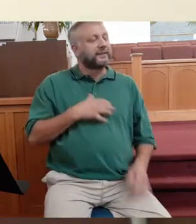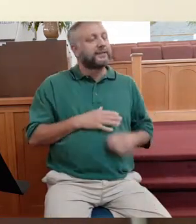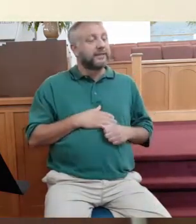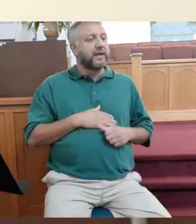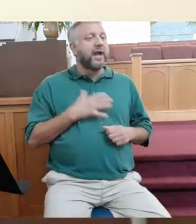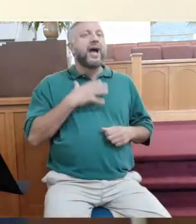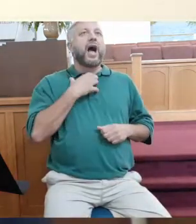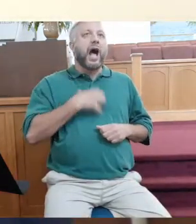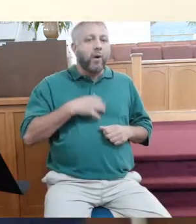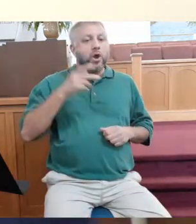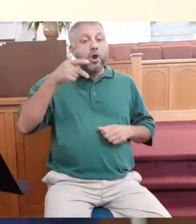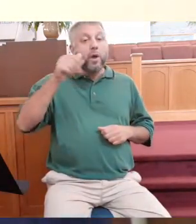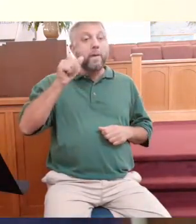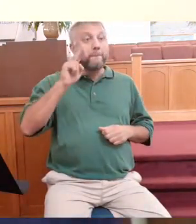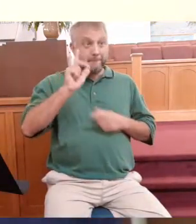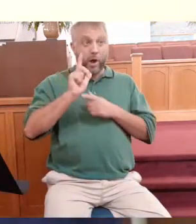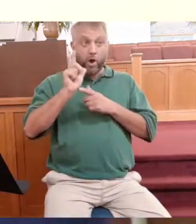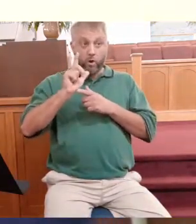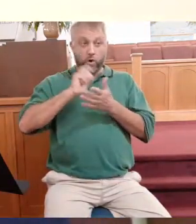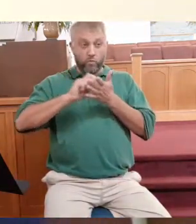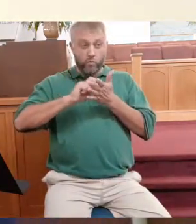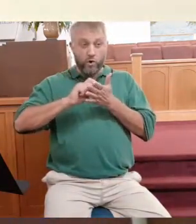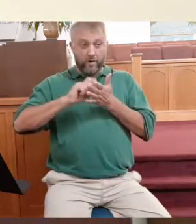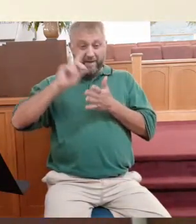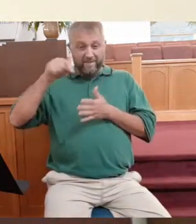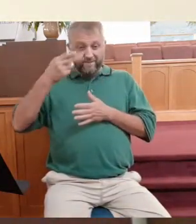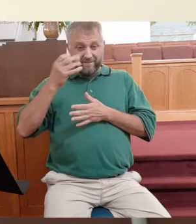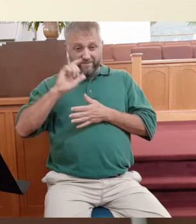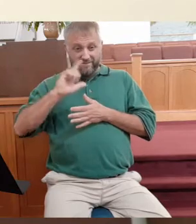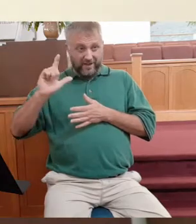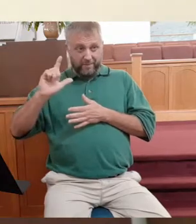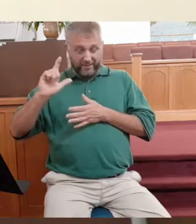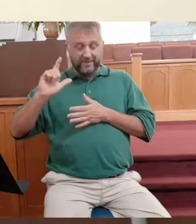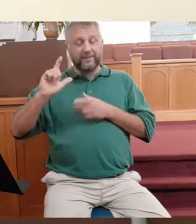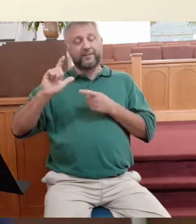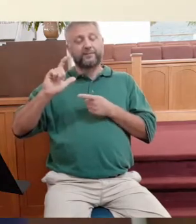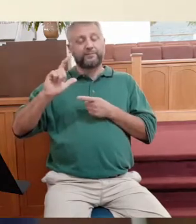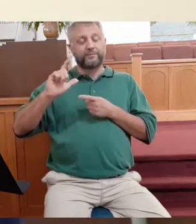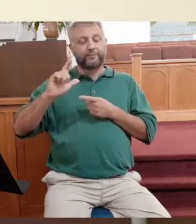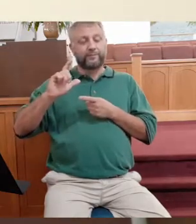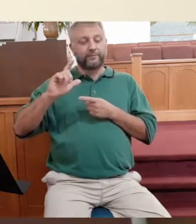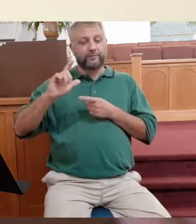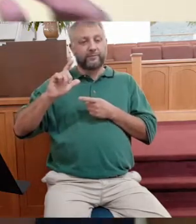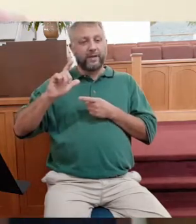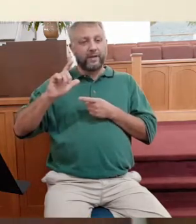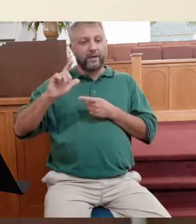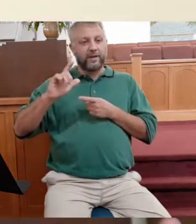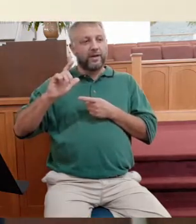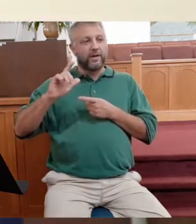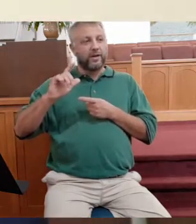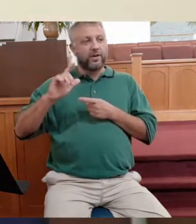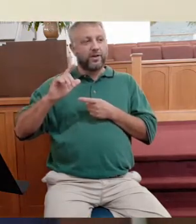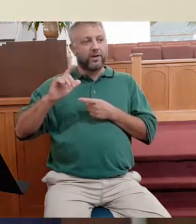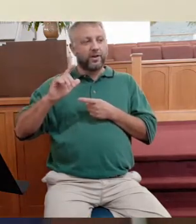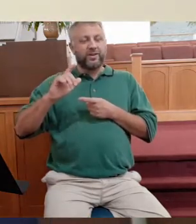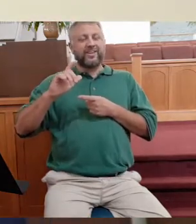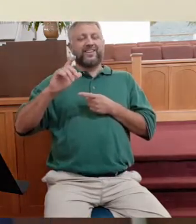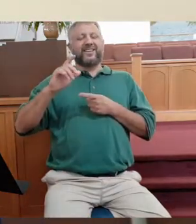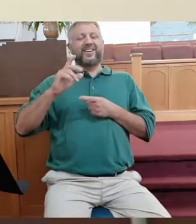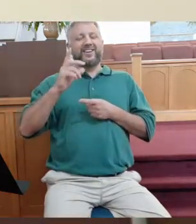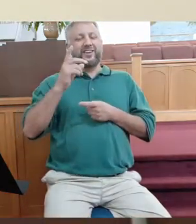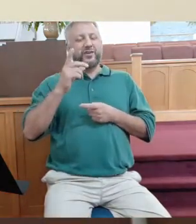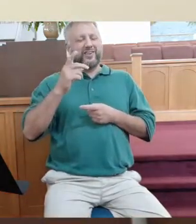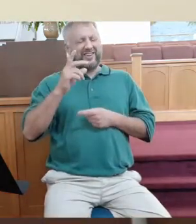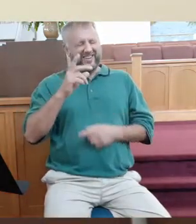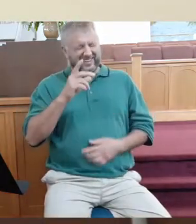Apostle Paul, who wrote the book of Philippians in chapter 2, when he said do all things without complaining and grumbling, I really wish he would have said do some things without complaining